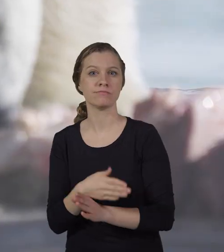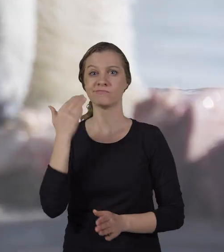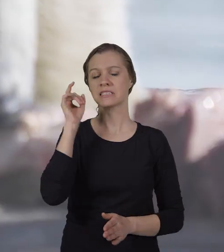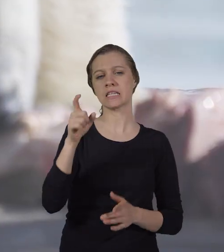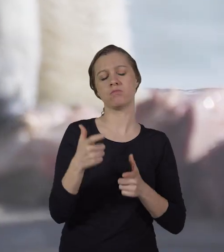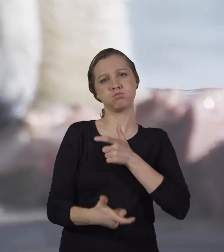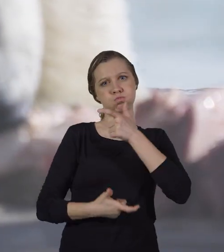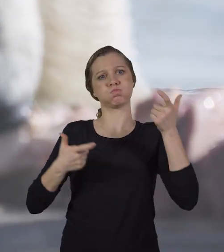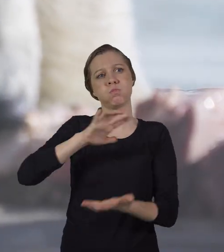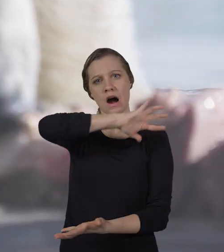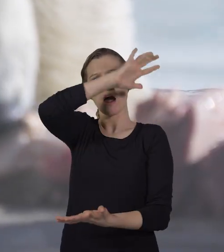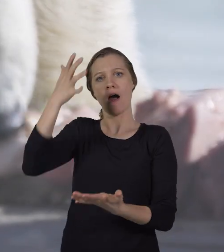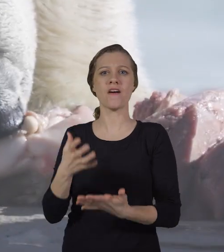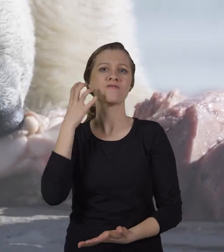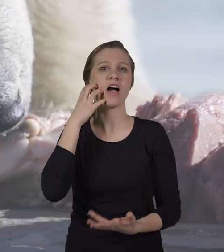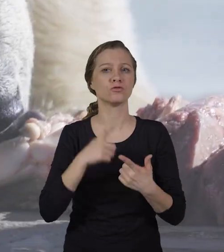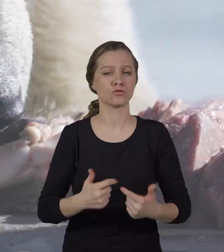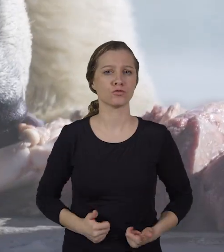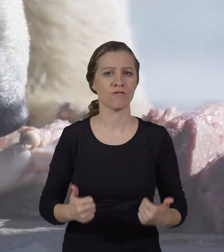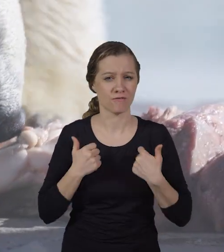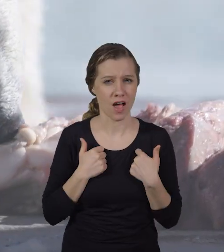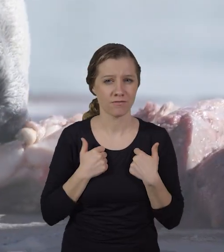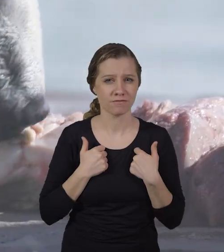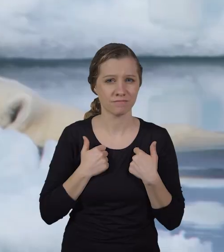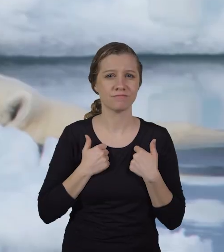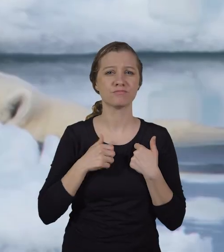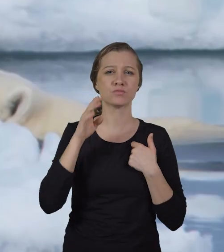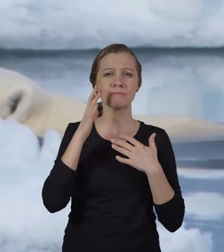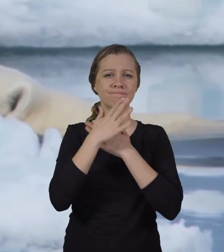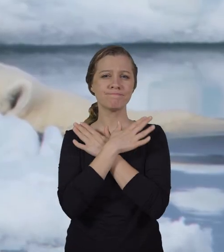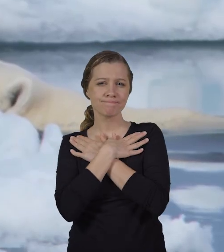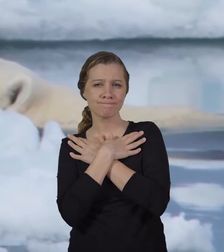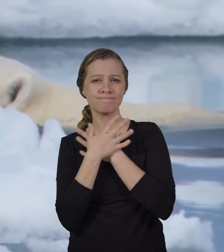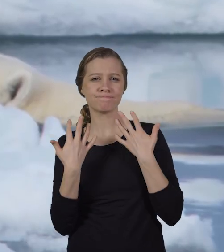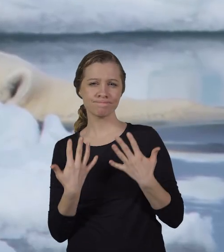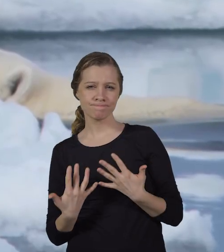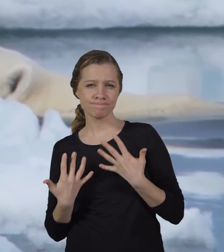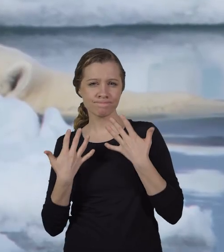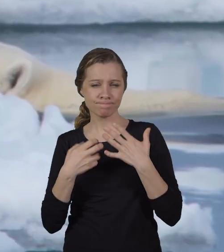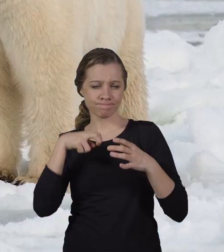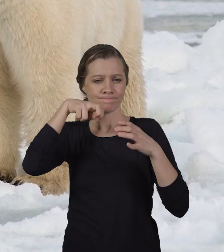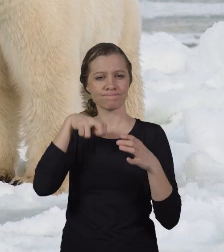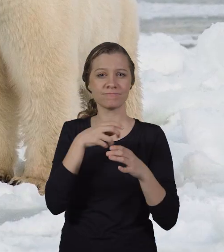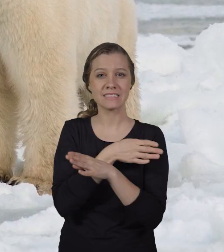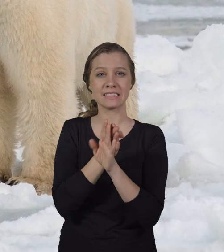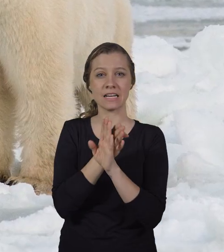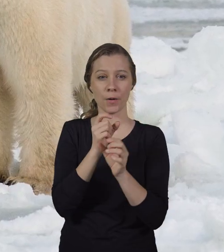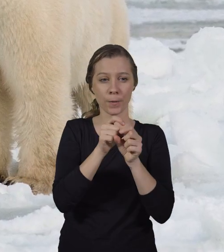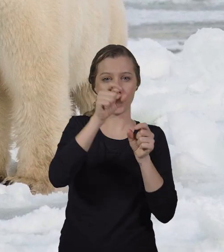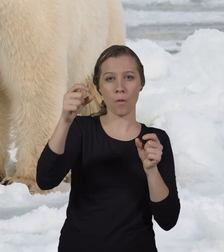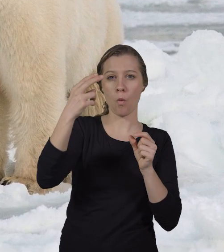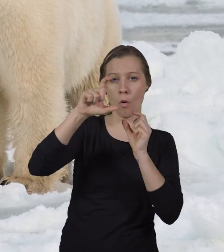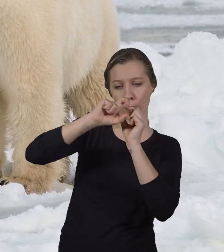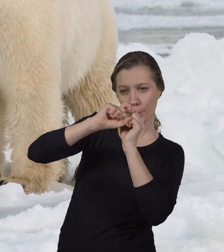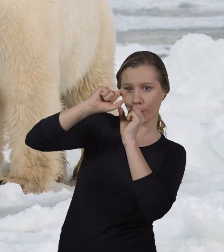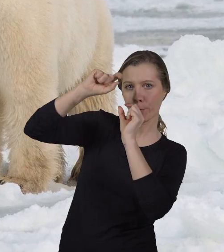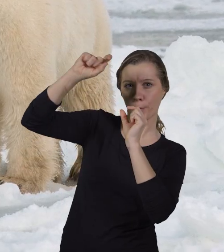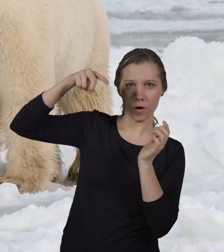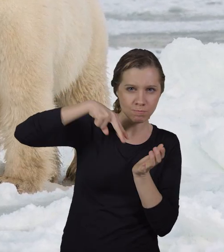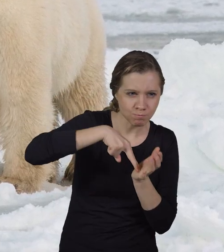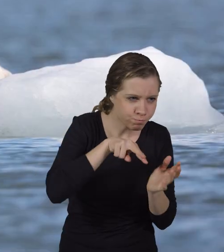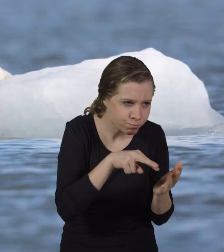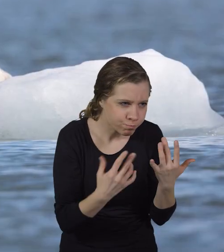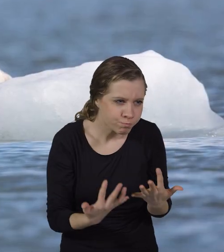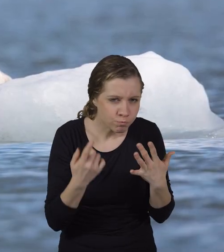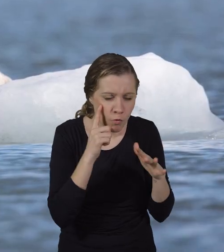because they need large amounts of fat to survive. They will rest silently outside a seal's breathing hole in the